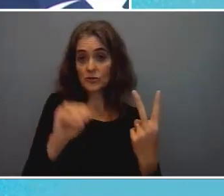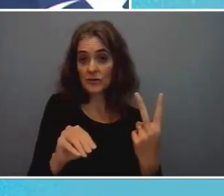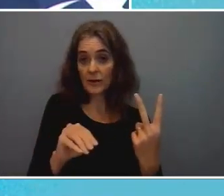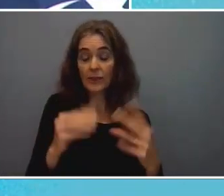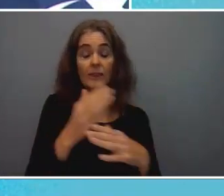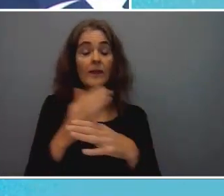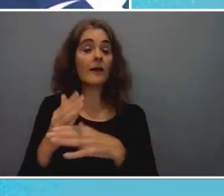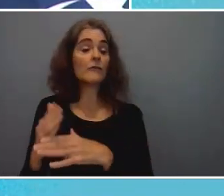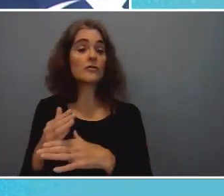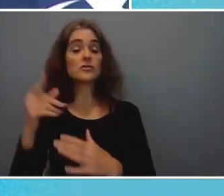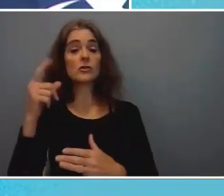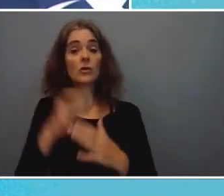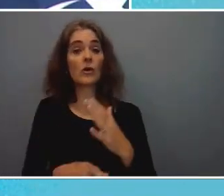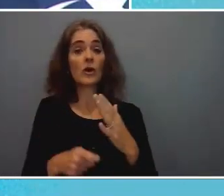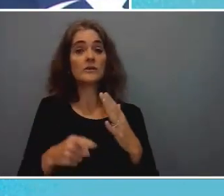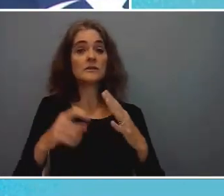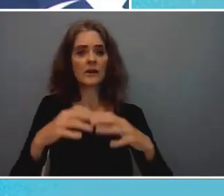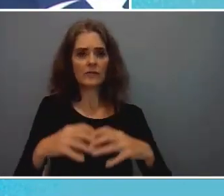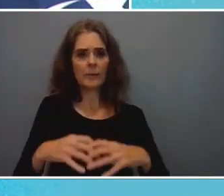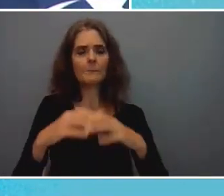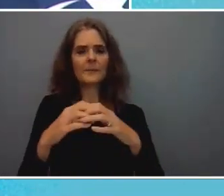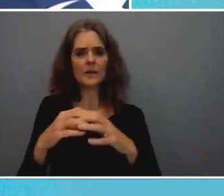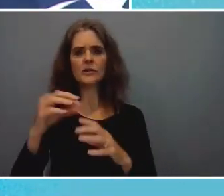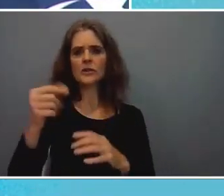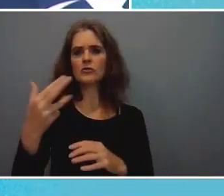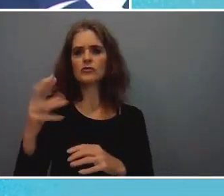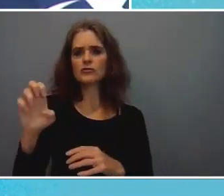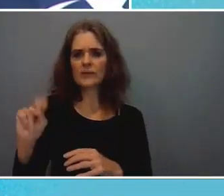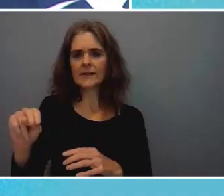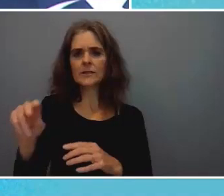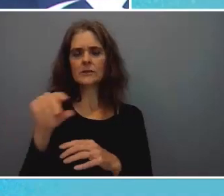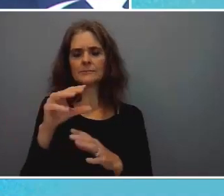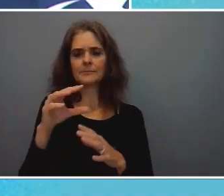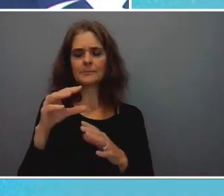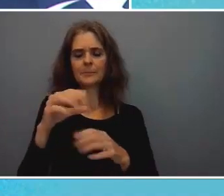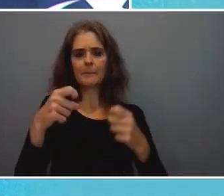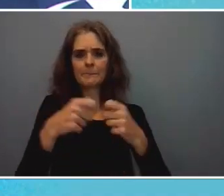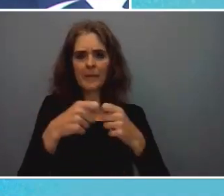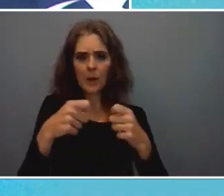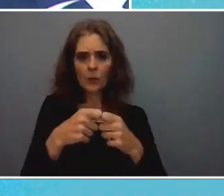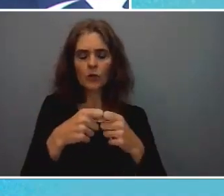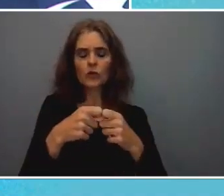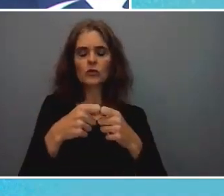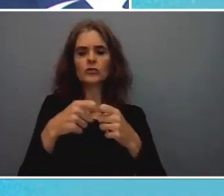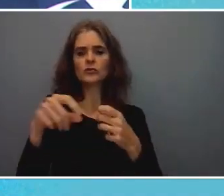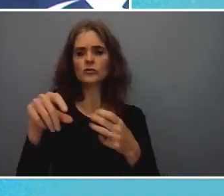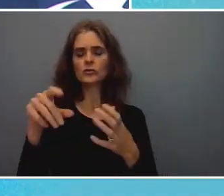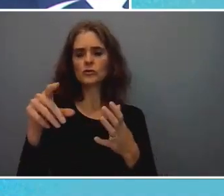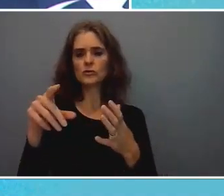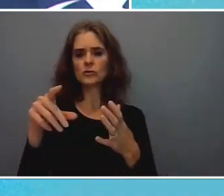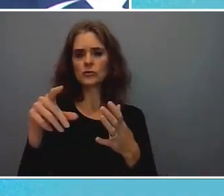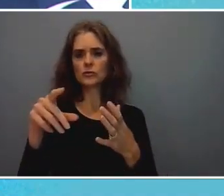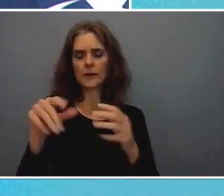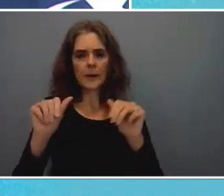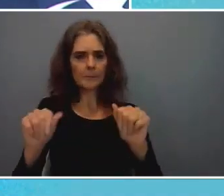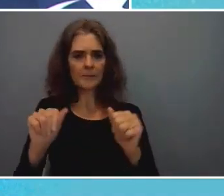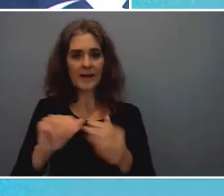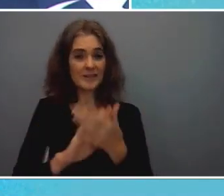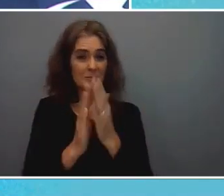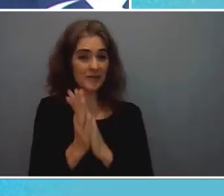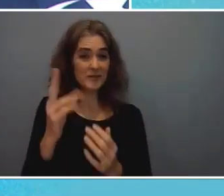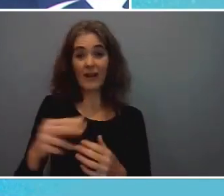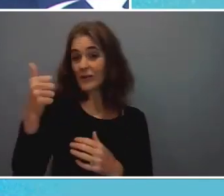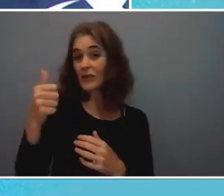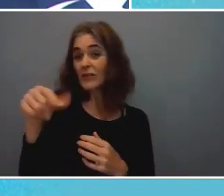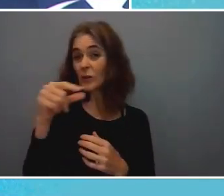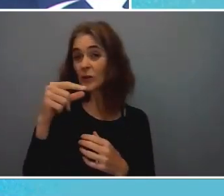clean power capacity um becomes higher for green projects